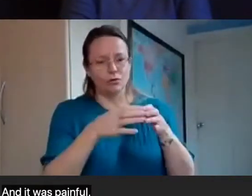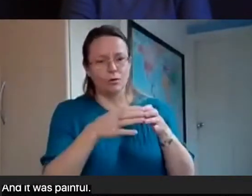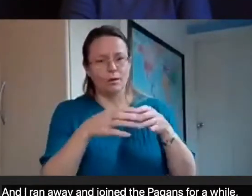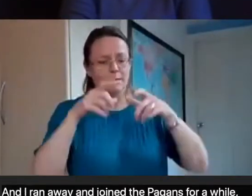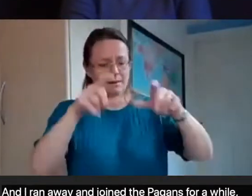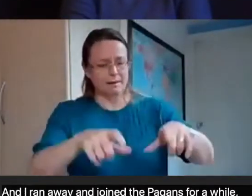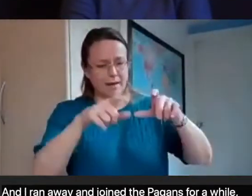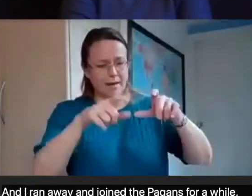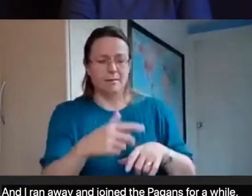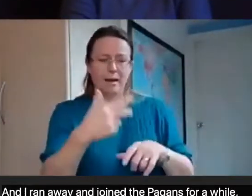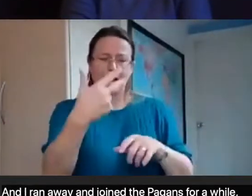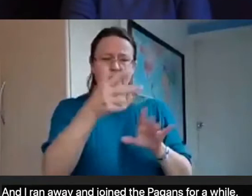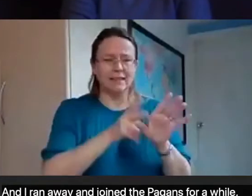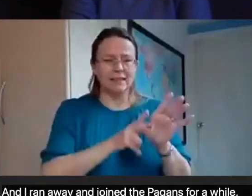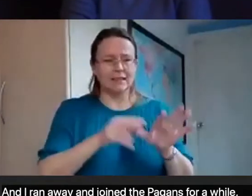listening.